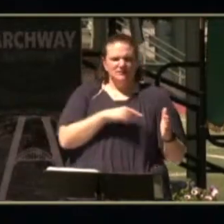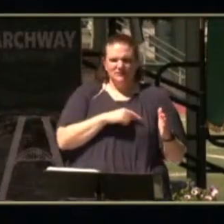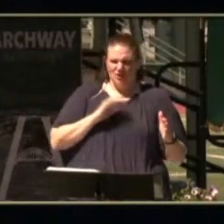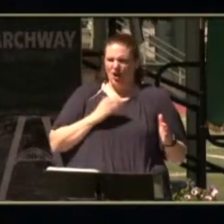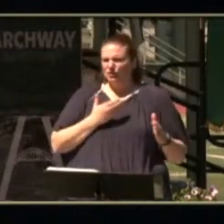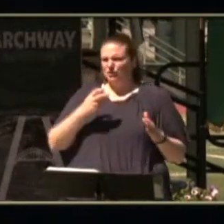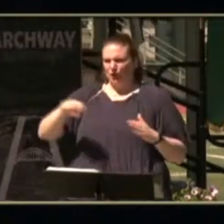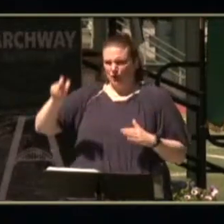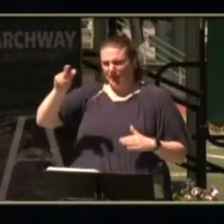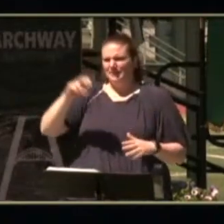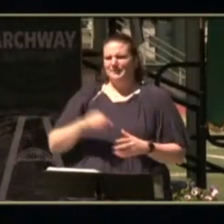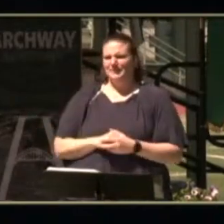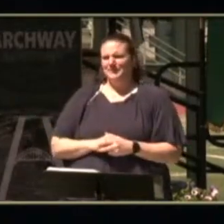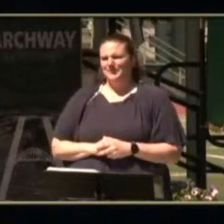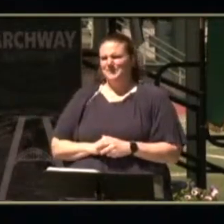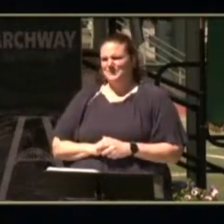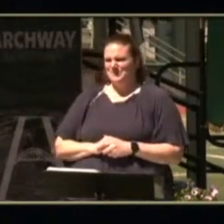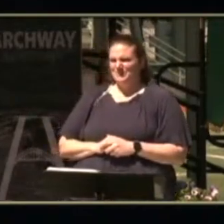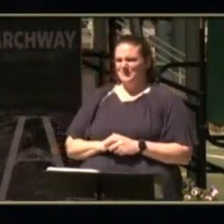our journeys